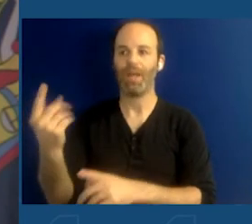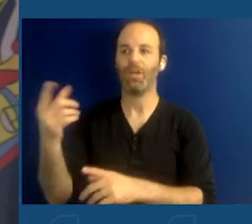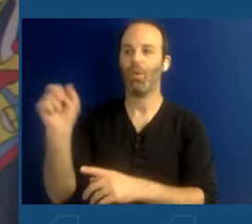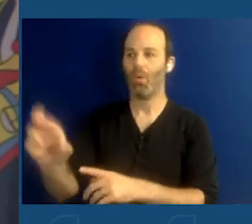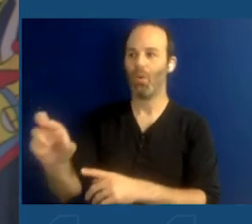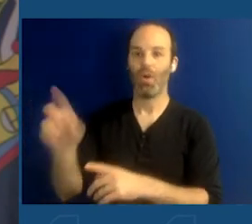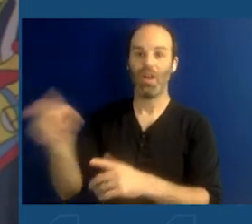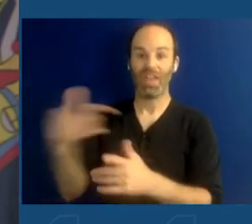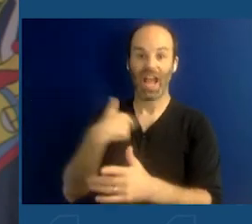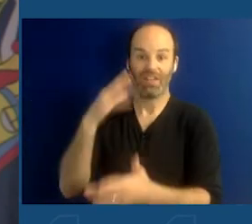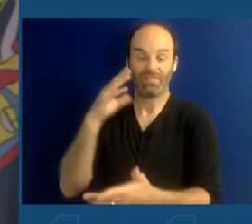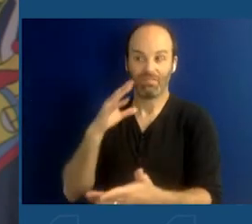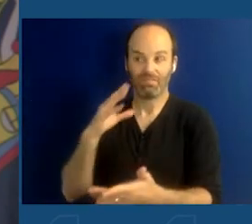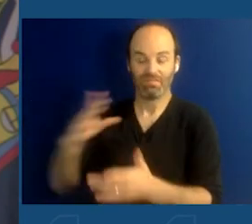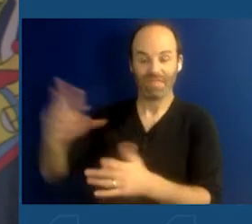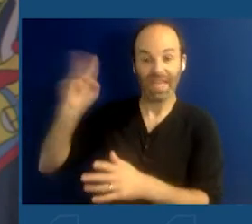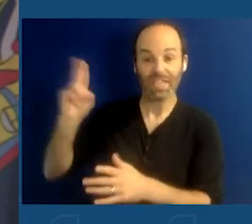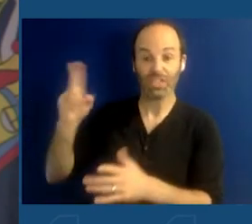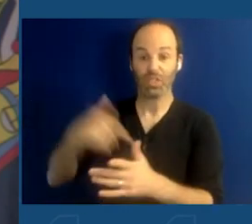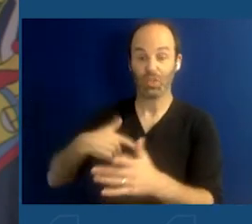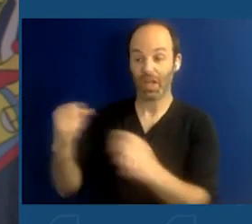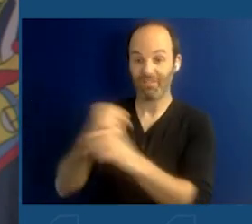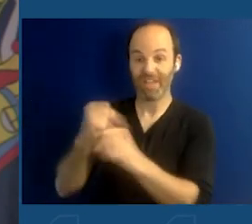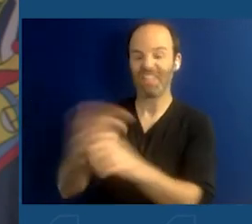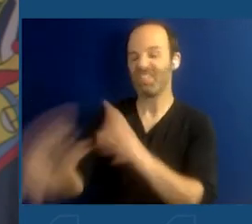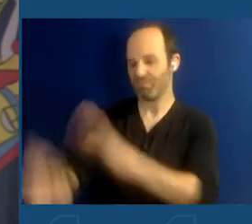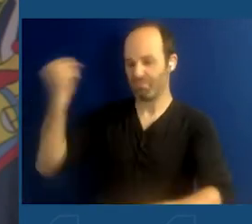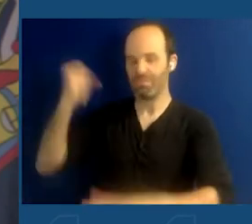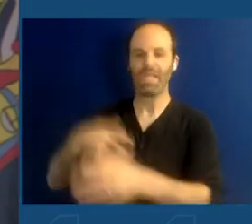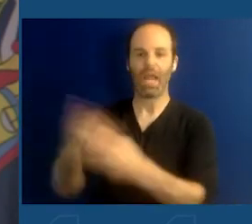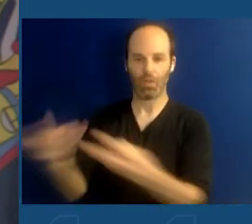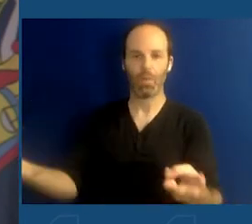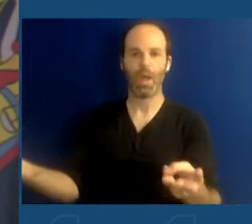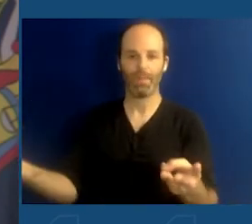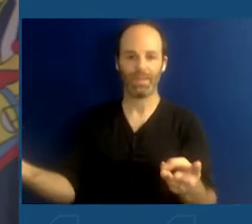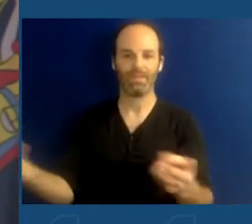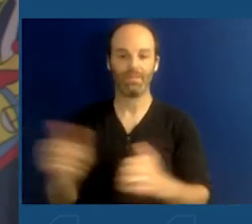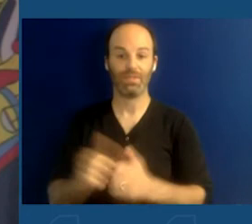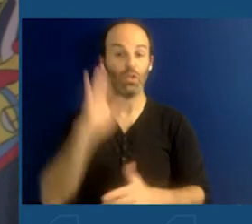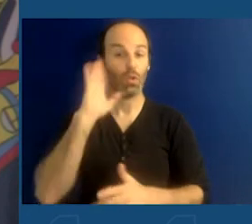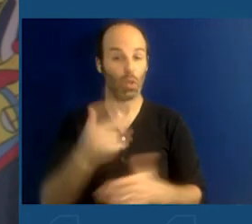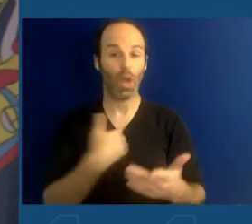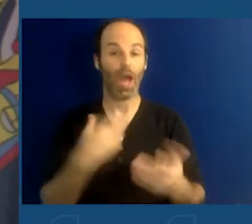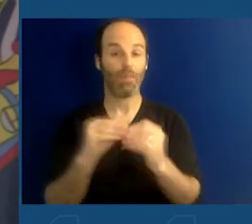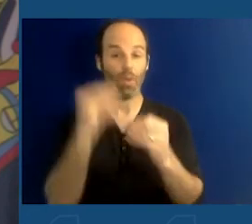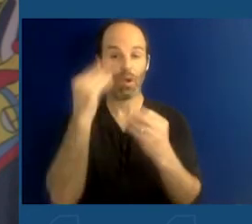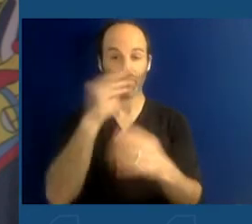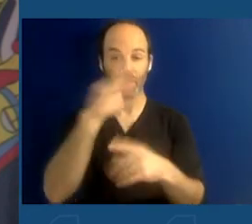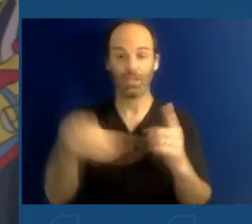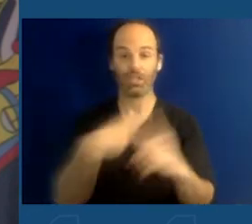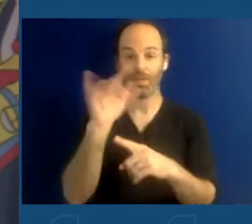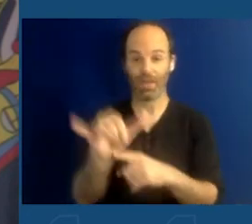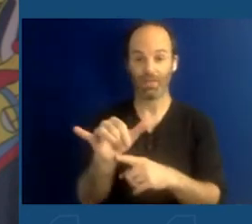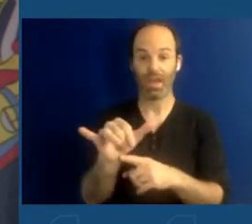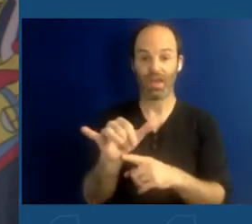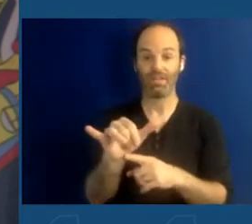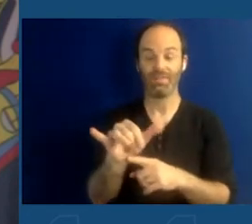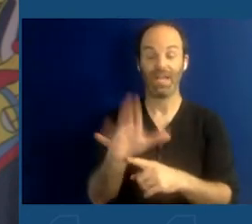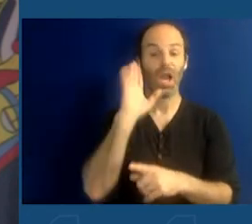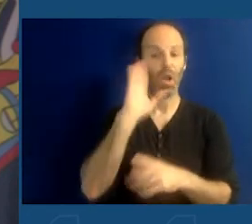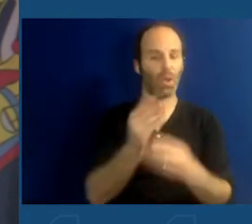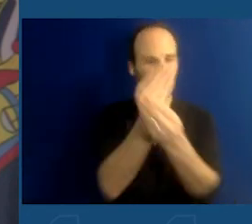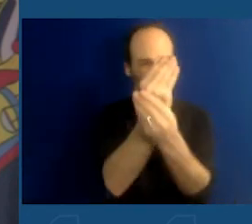information about that as well. It's something I've been meeting with my team with regularly to make sure we can issue that information very shortly. So